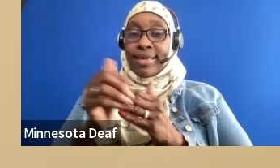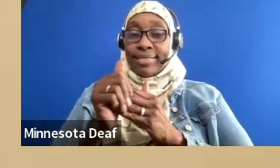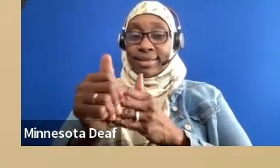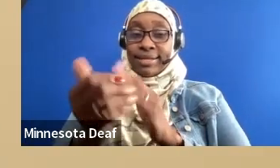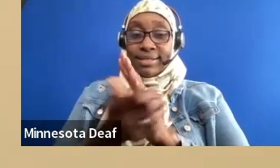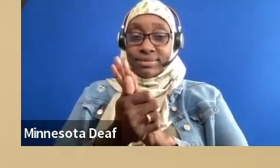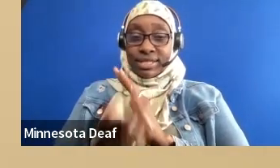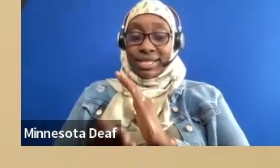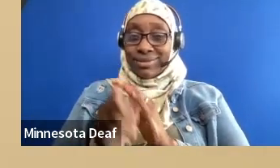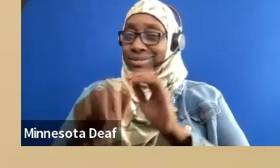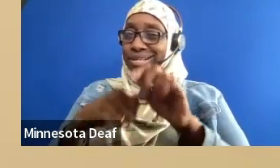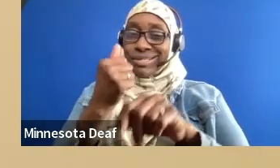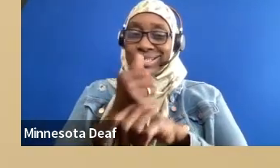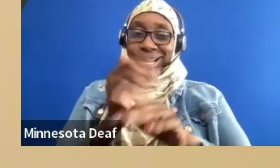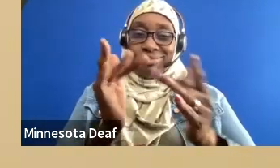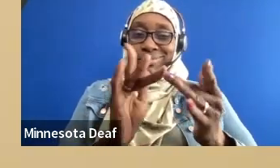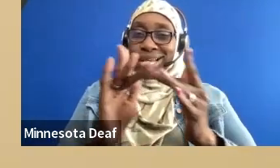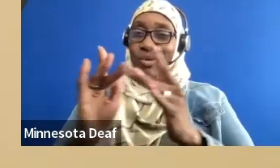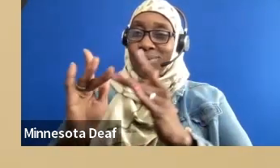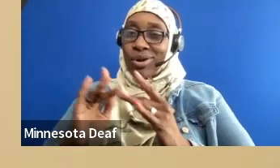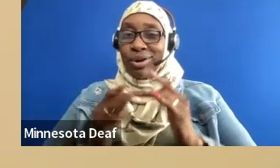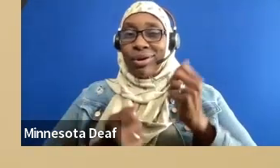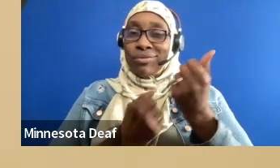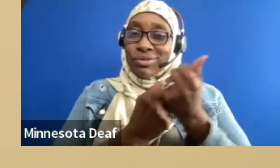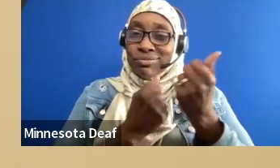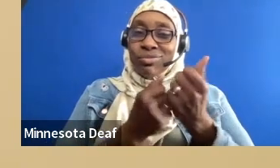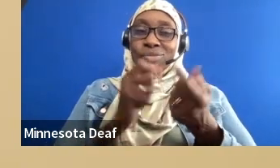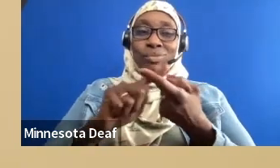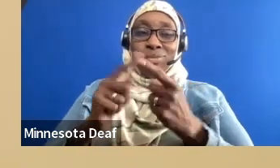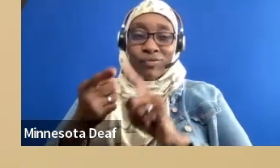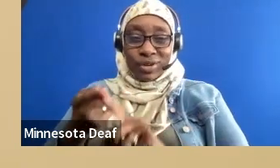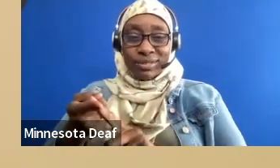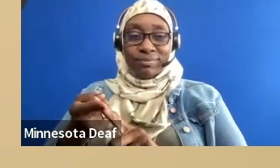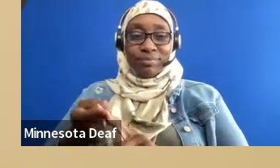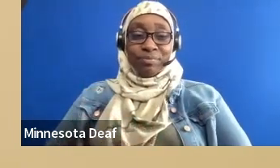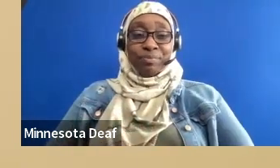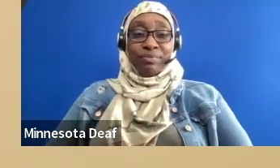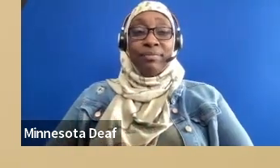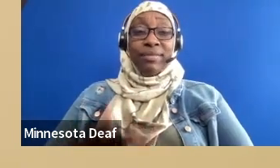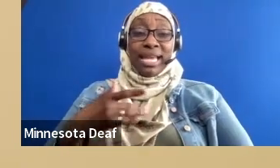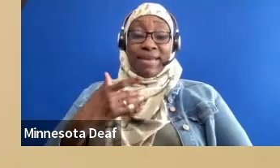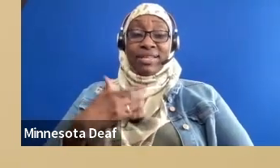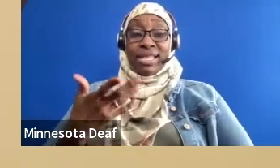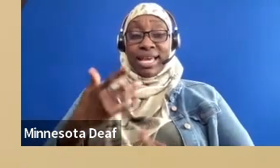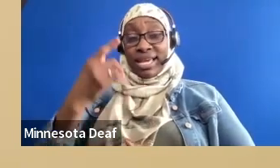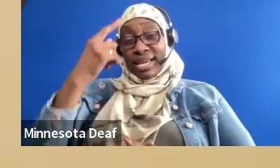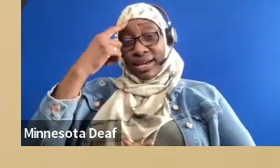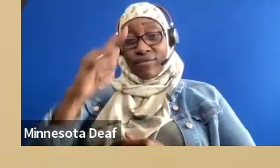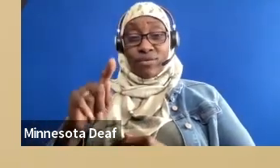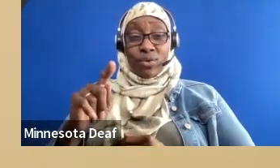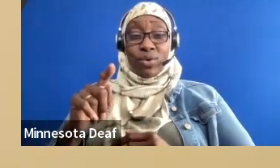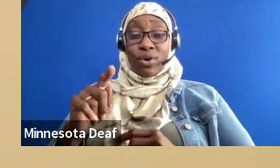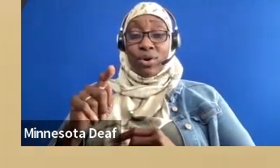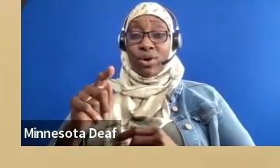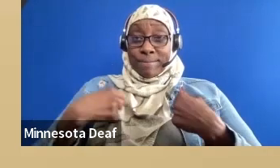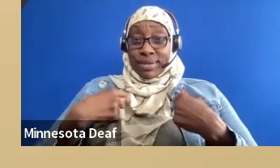someone with my disability, I've come pretty far in life. And I feel like if people know that a disability, especially other people with disabilities, they maybe don't look up to me. Or not even